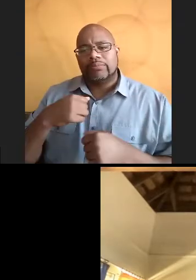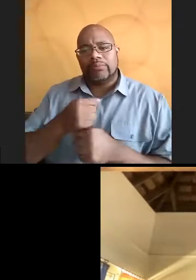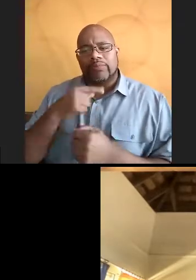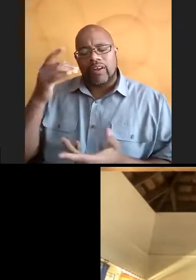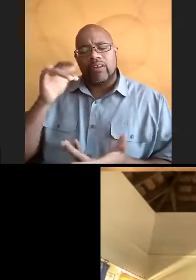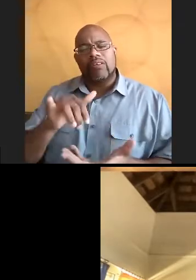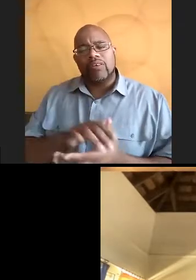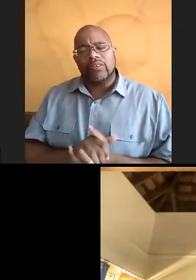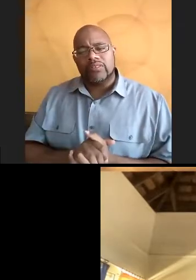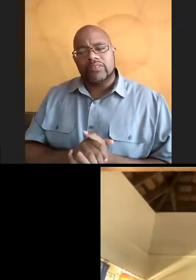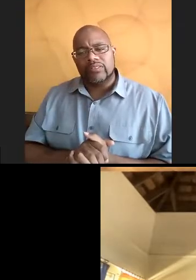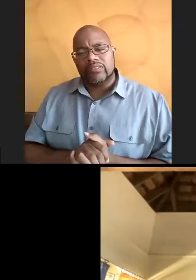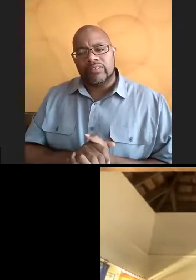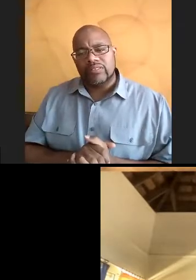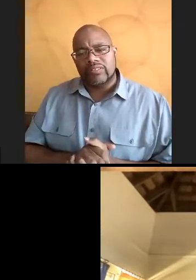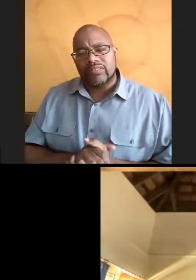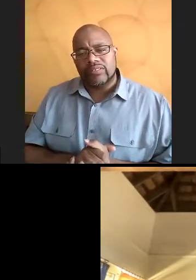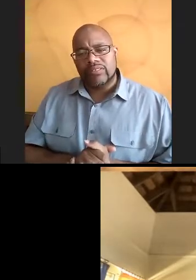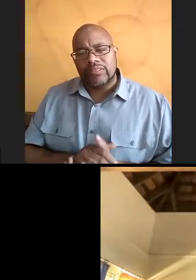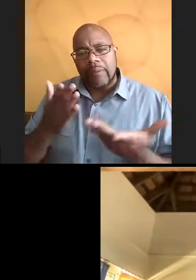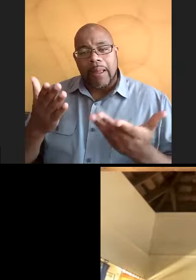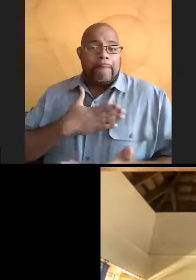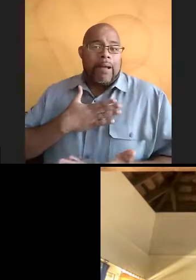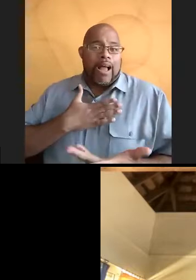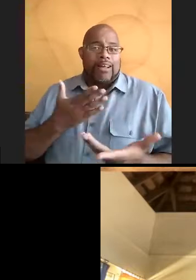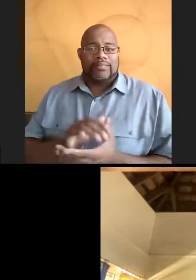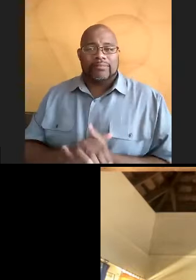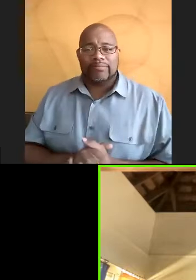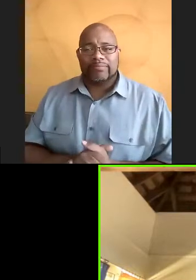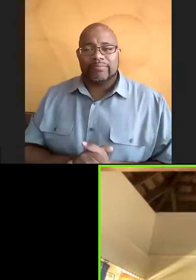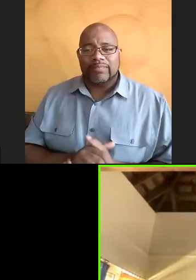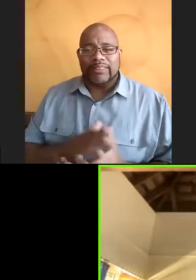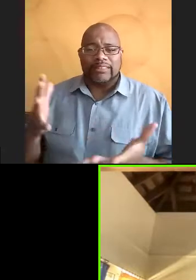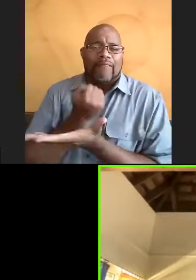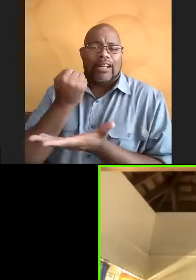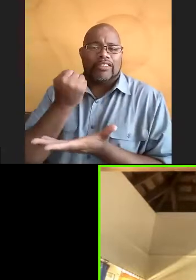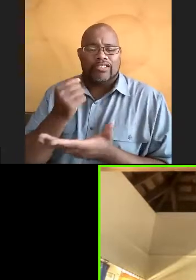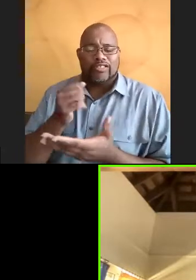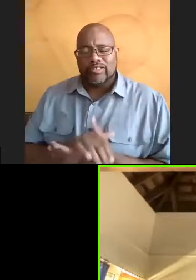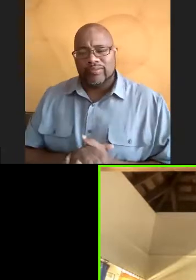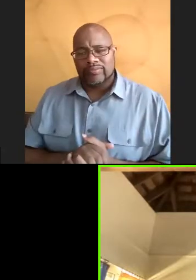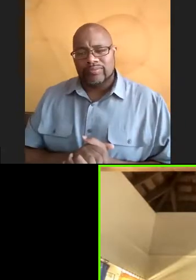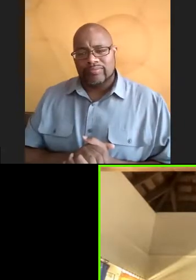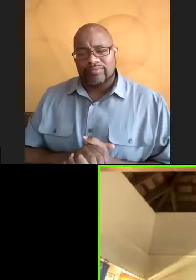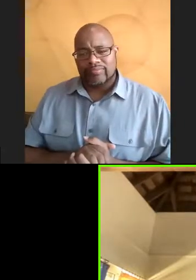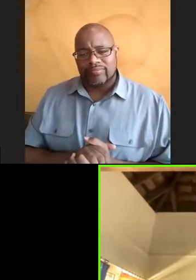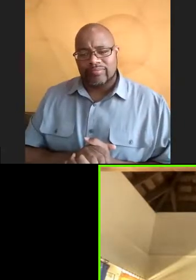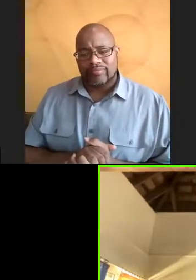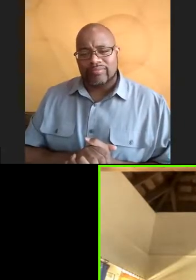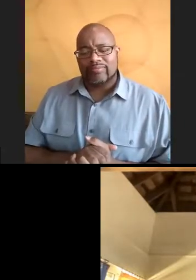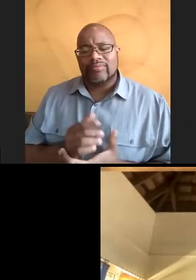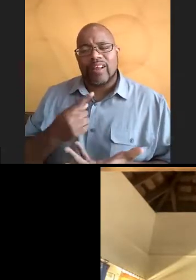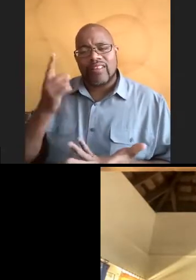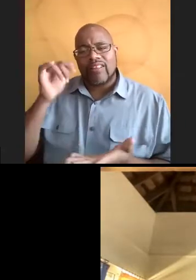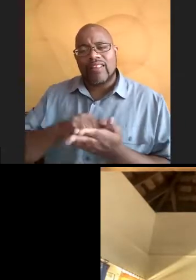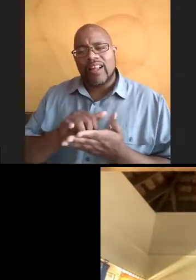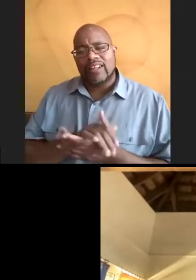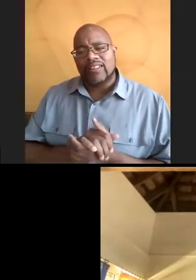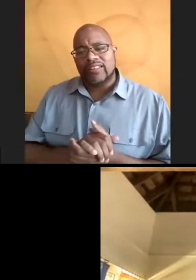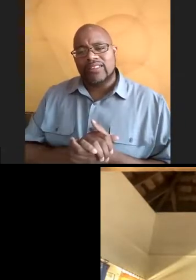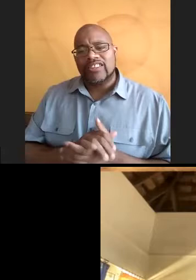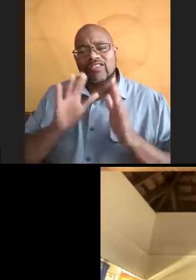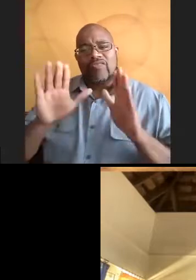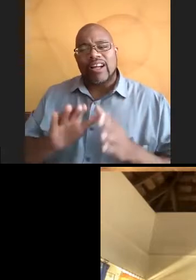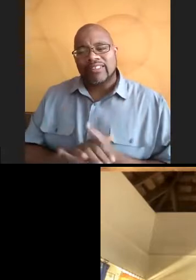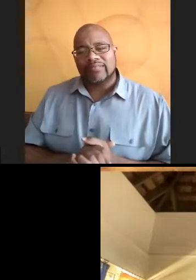oh, well, you know, make it mine, you know, take advantage of the PhDs. So I think that's, that's great.